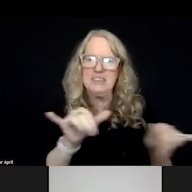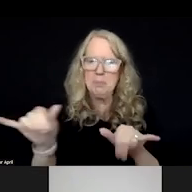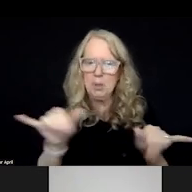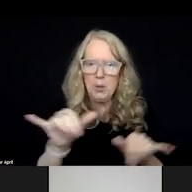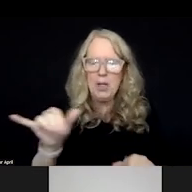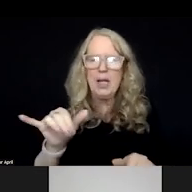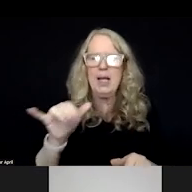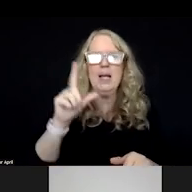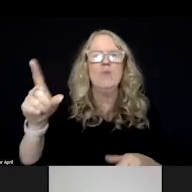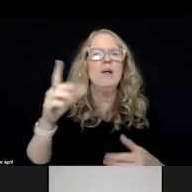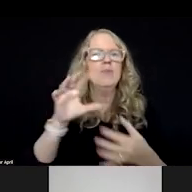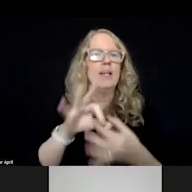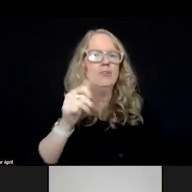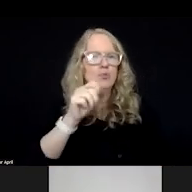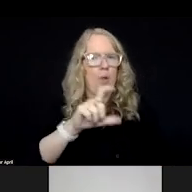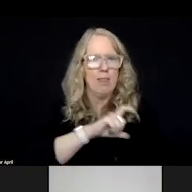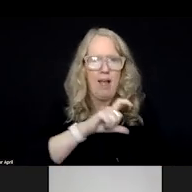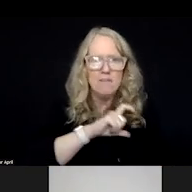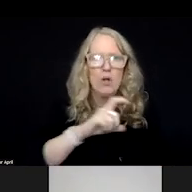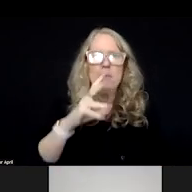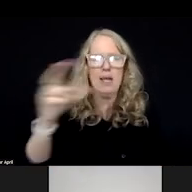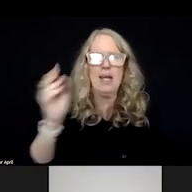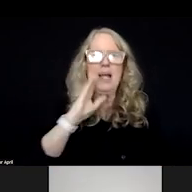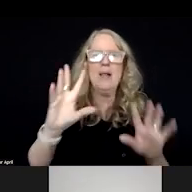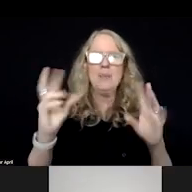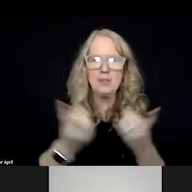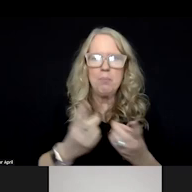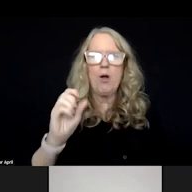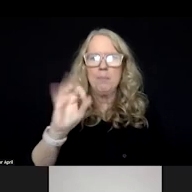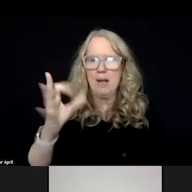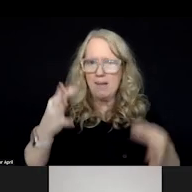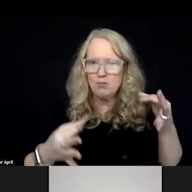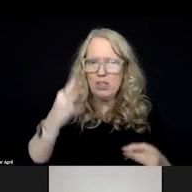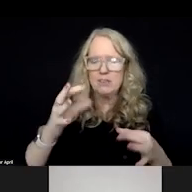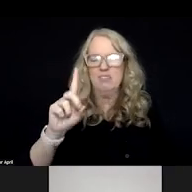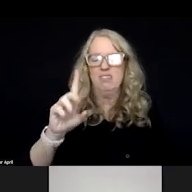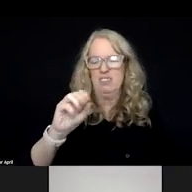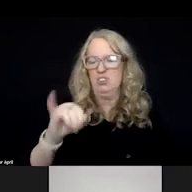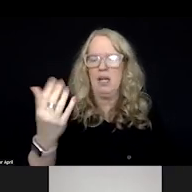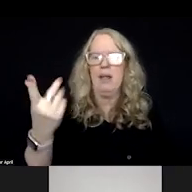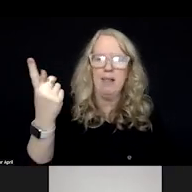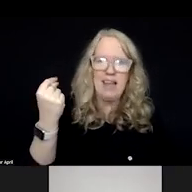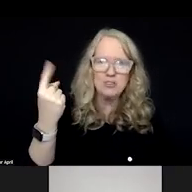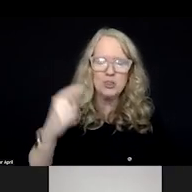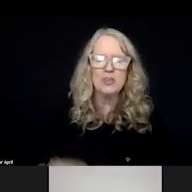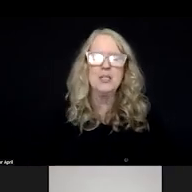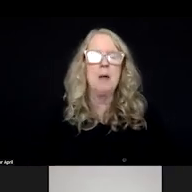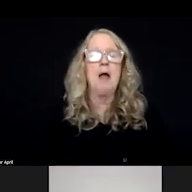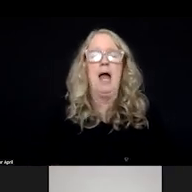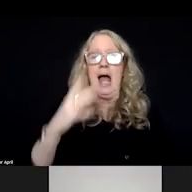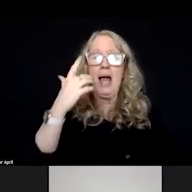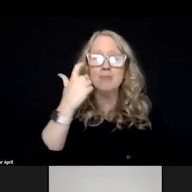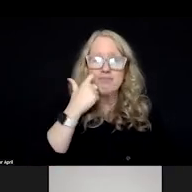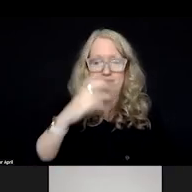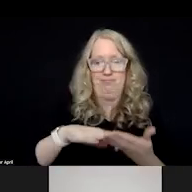around law enforcement in coordination with the Department of Justice last year. And I only learned, you know, as